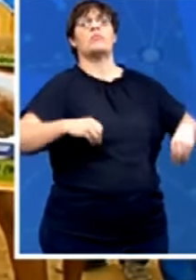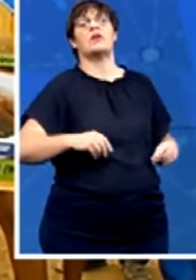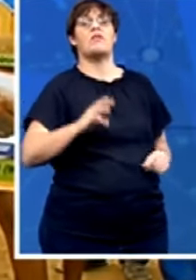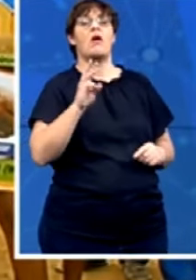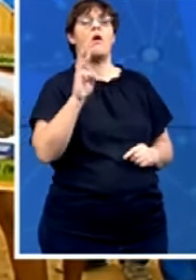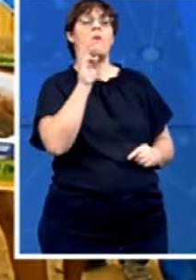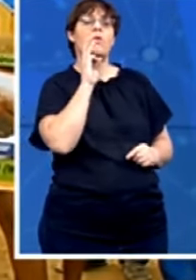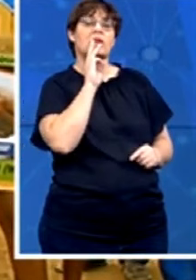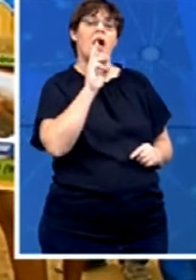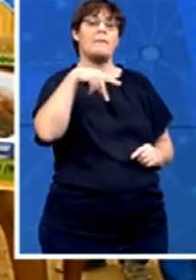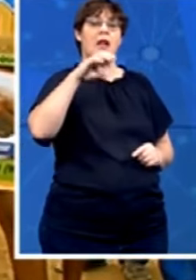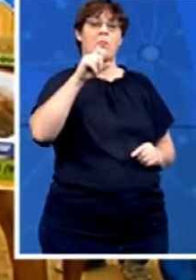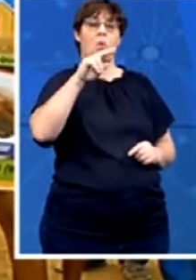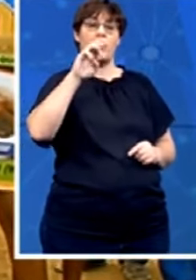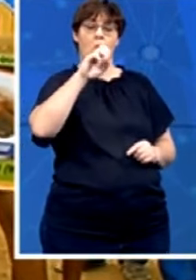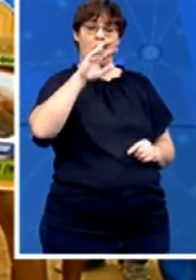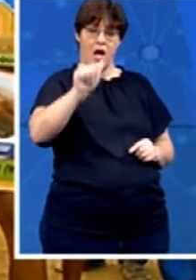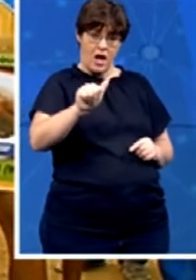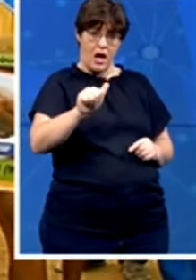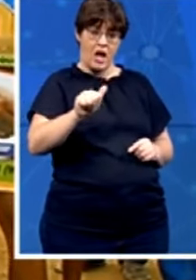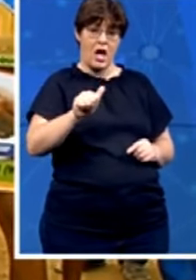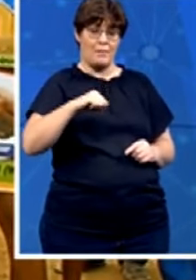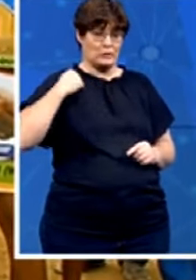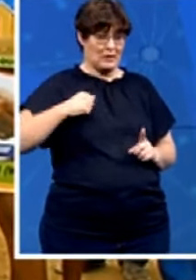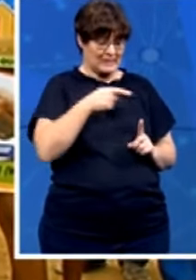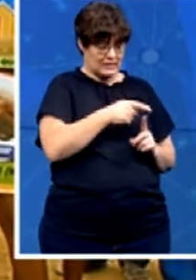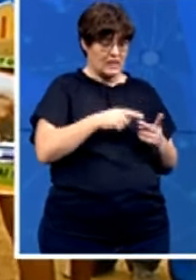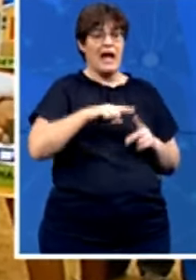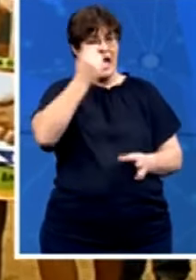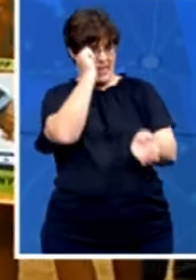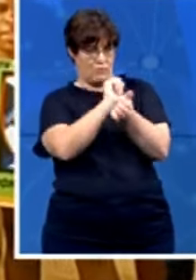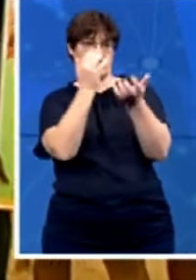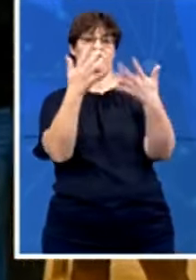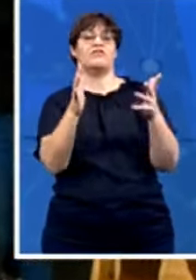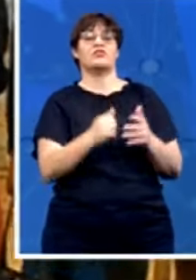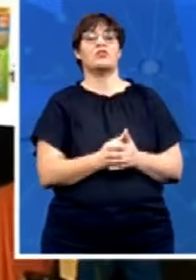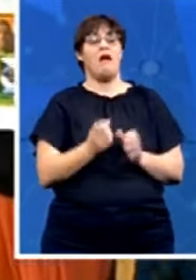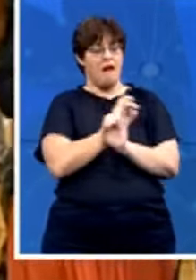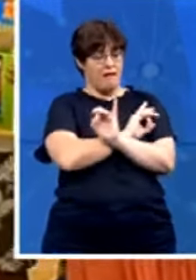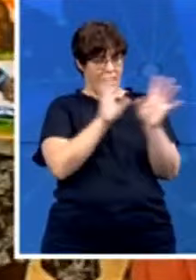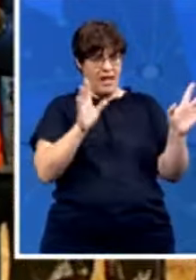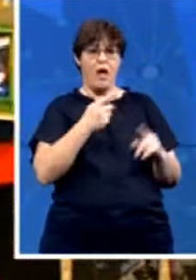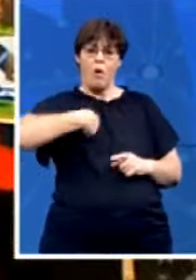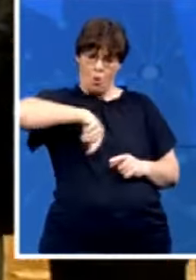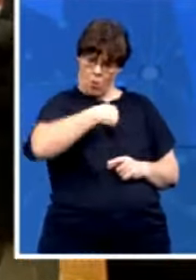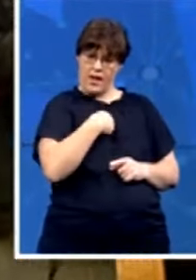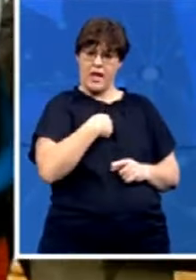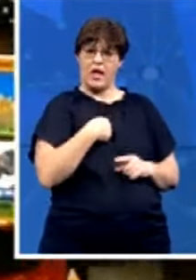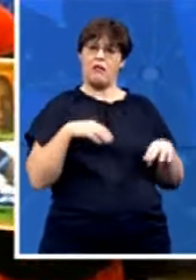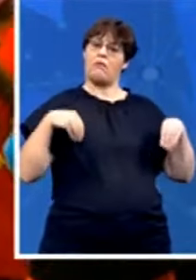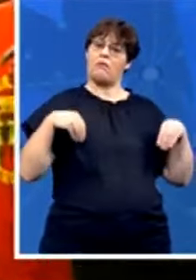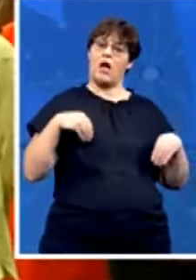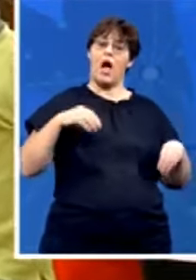and the other people living there already arrested so it's clearly and surely African freedom party is not the home for corruption and African freedom party